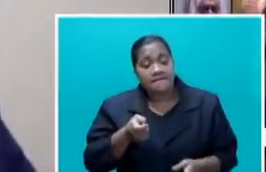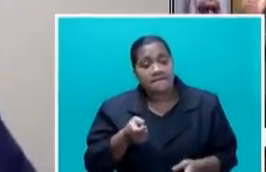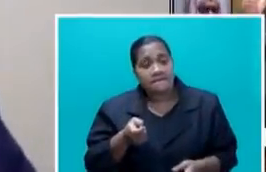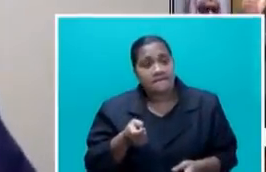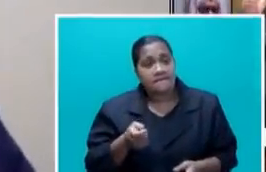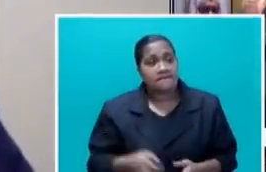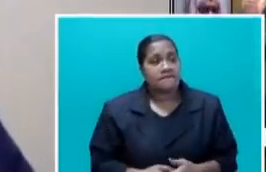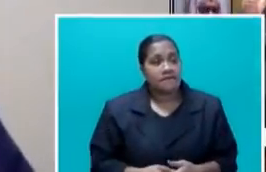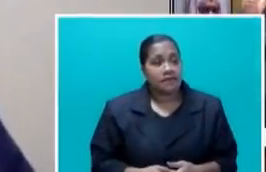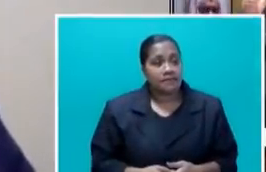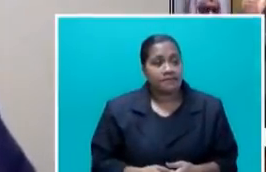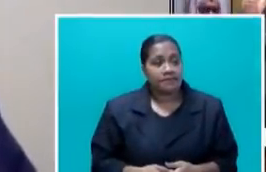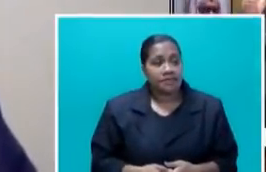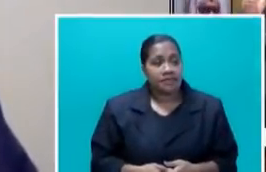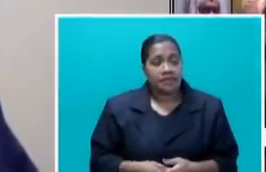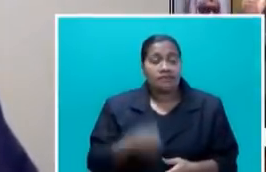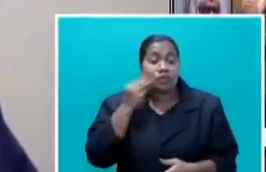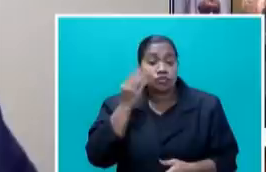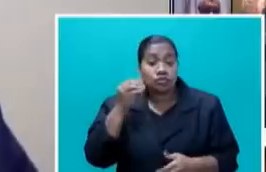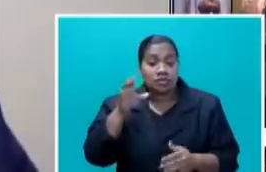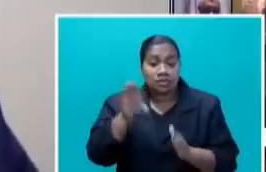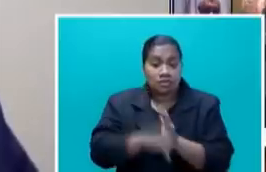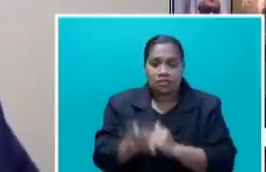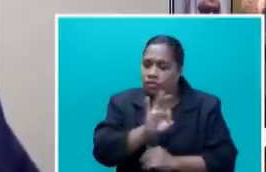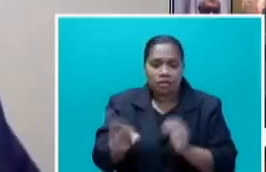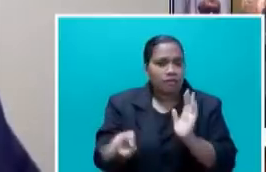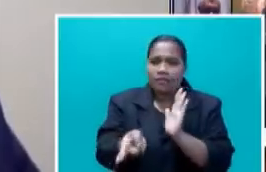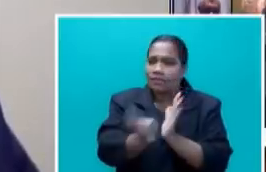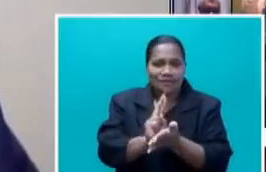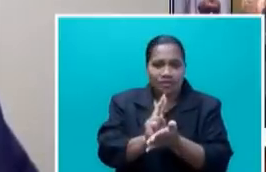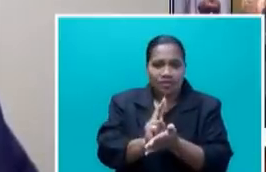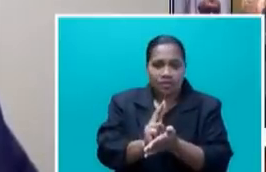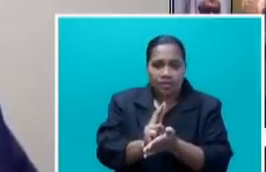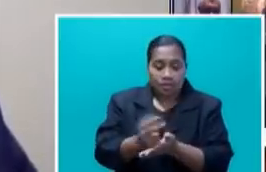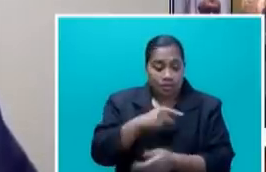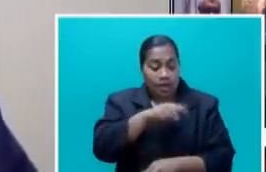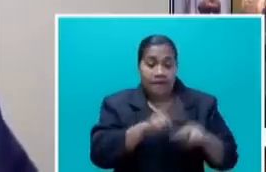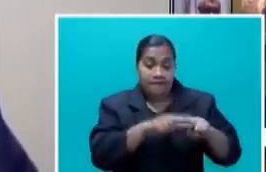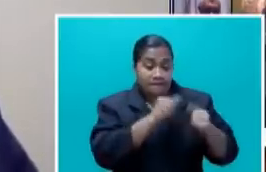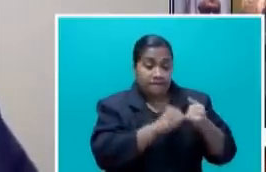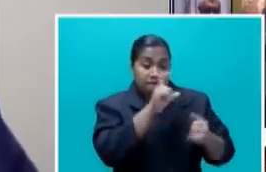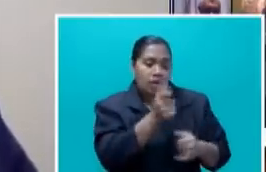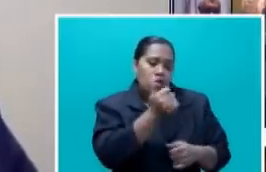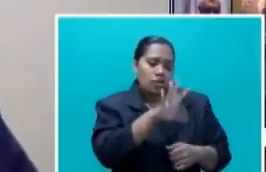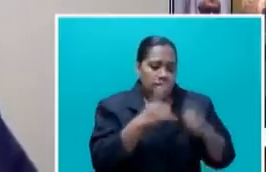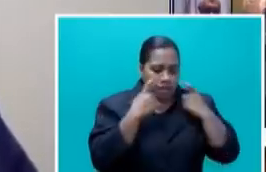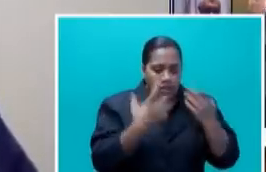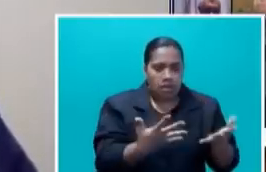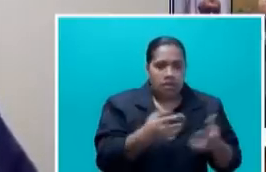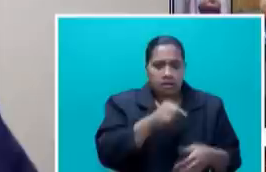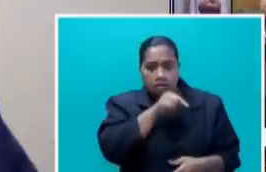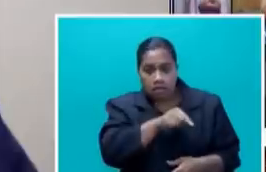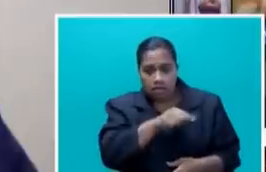sugar price will not be reviewed quickly, since FSC has already indicated that it is having an